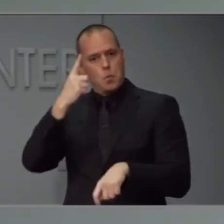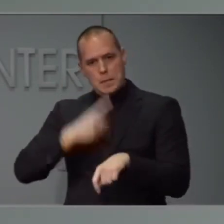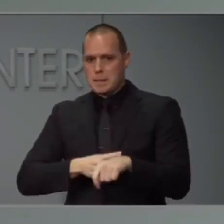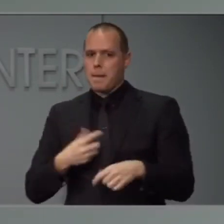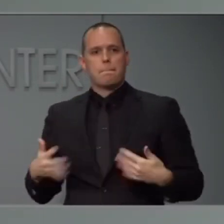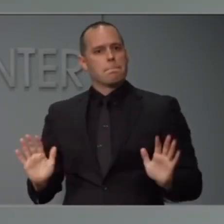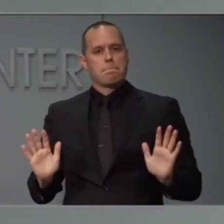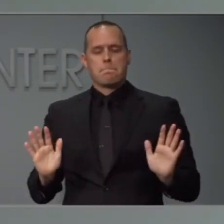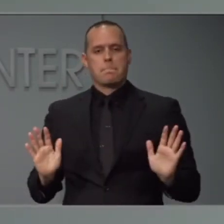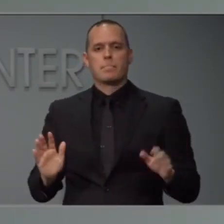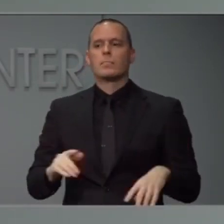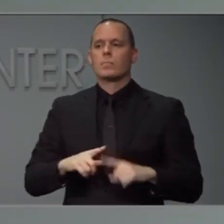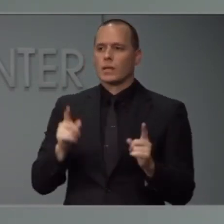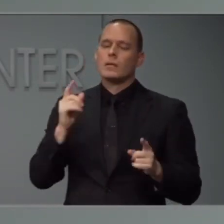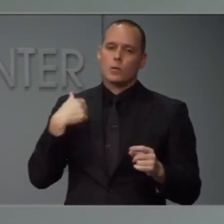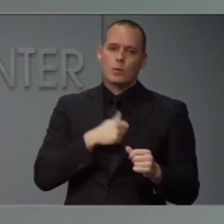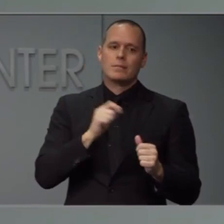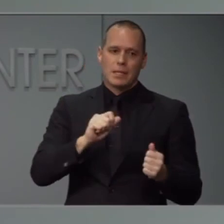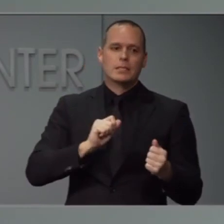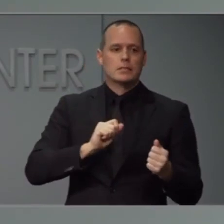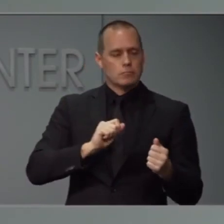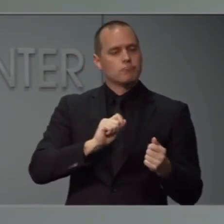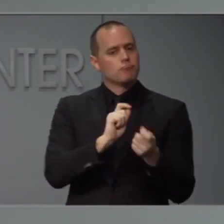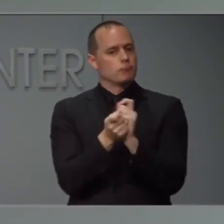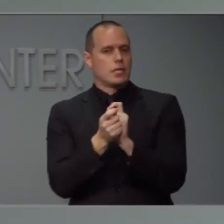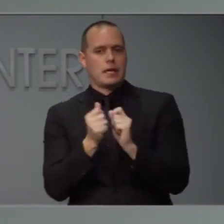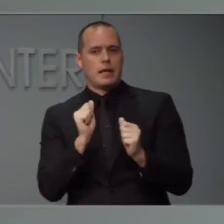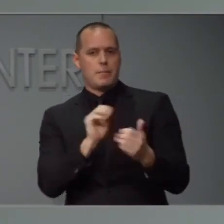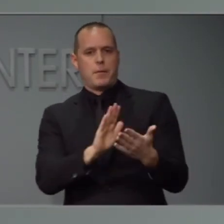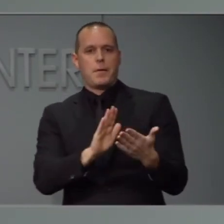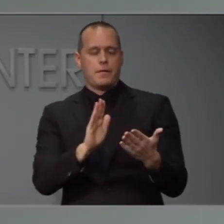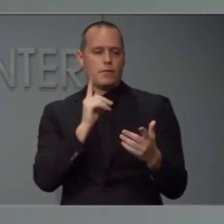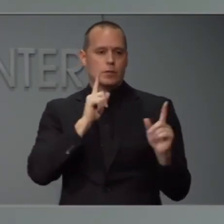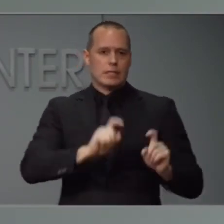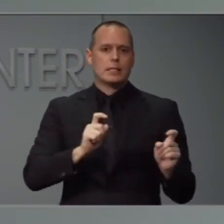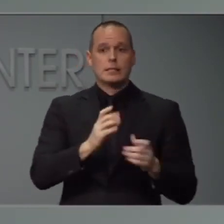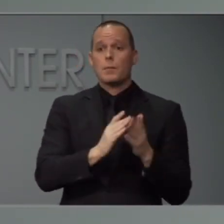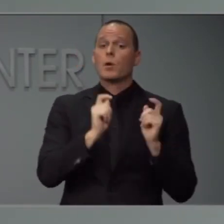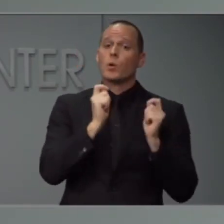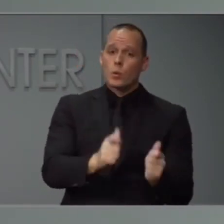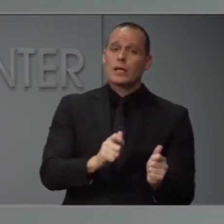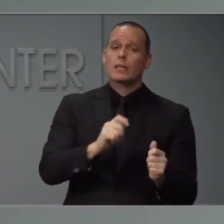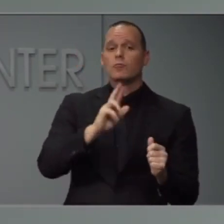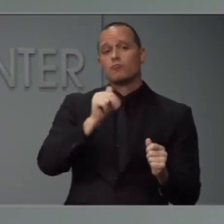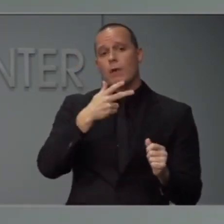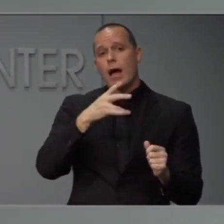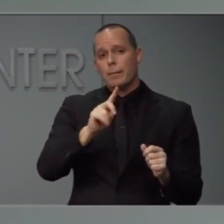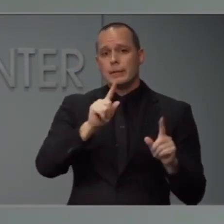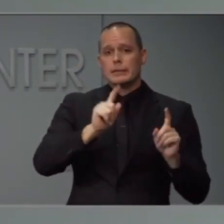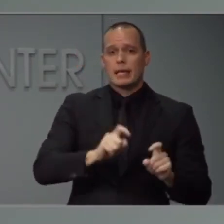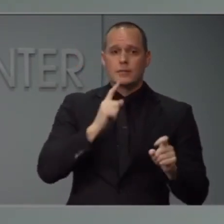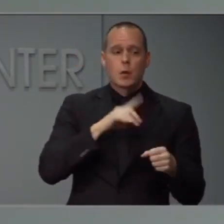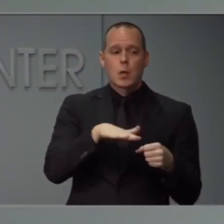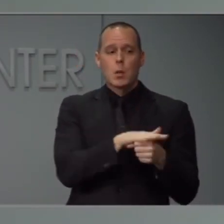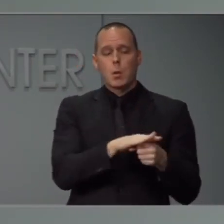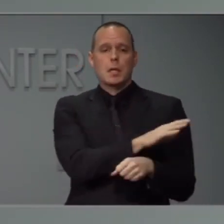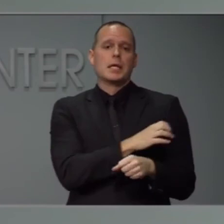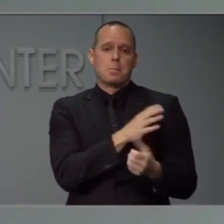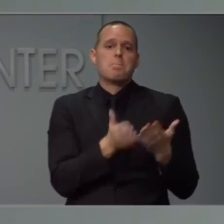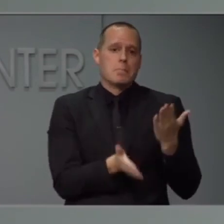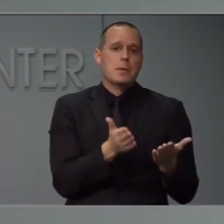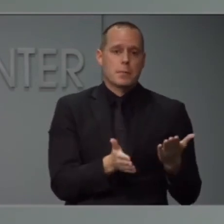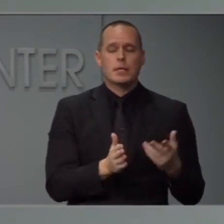to do testing to ramp up that capacity. Some quick, rapid tests that might be used in local clinics. Some bigger